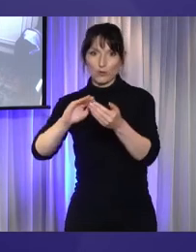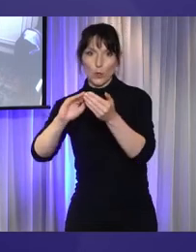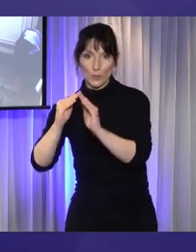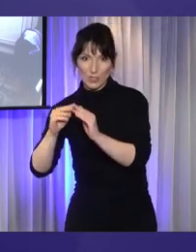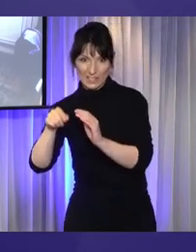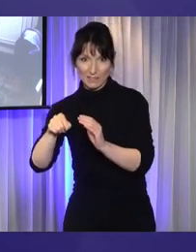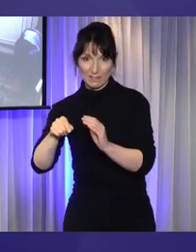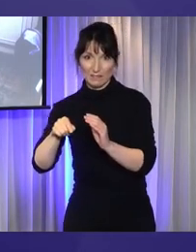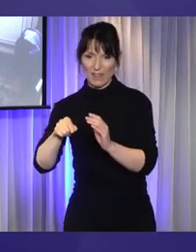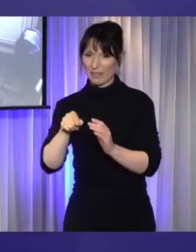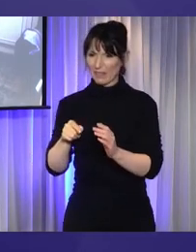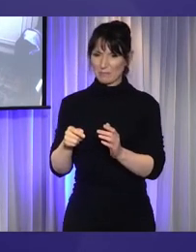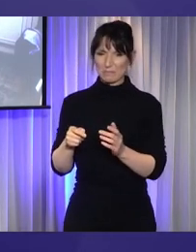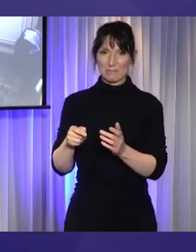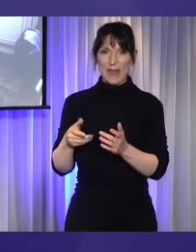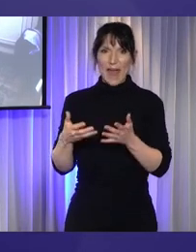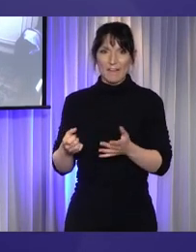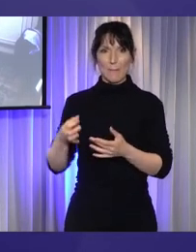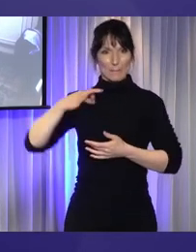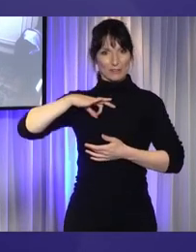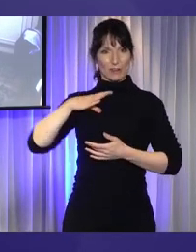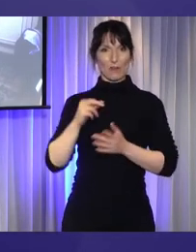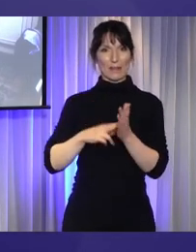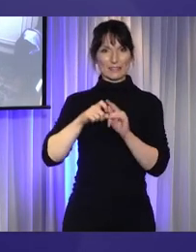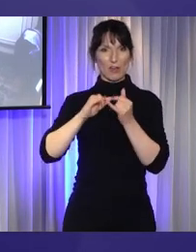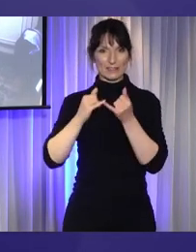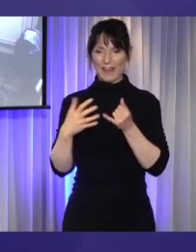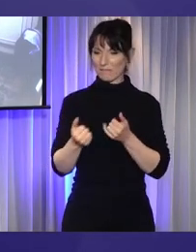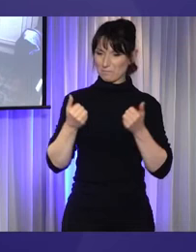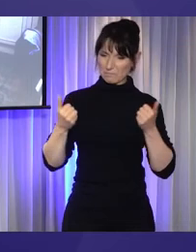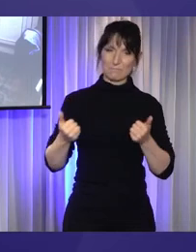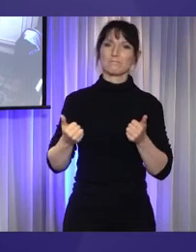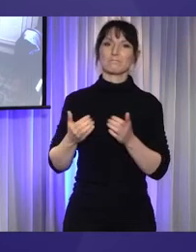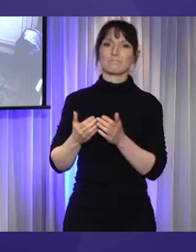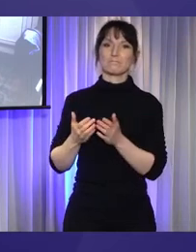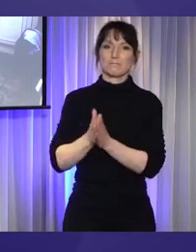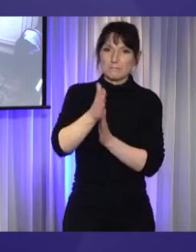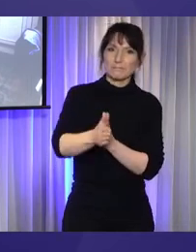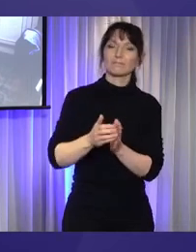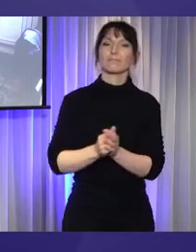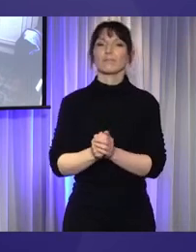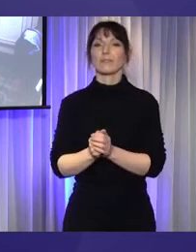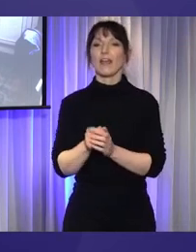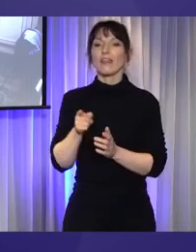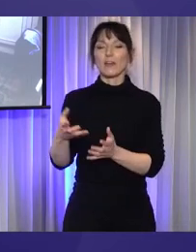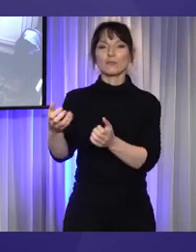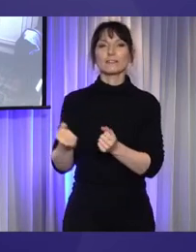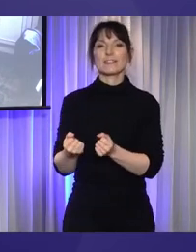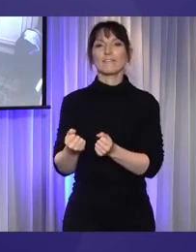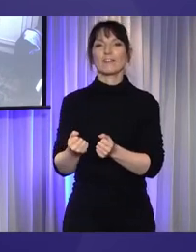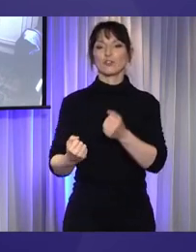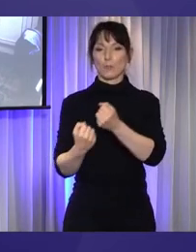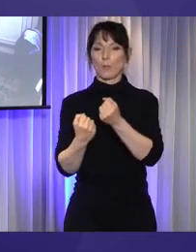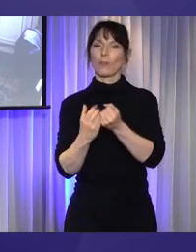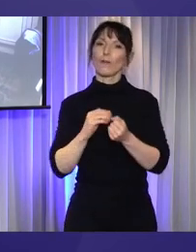outcomes when accessing NDIS or other disability support. This is because they are receiving holistic support